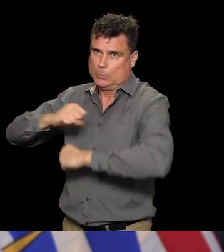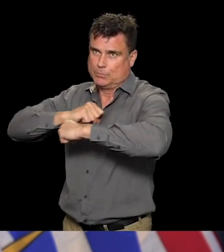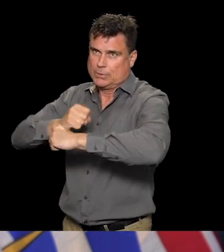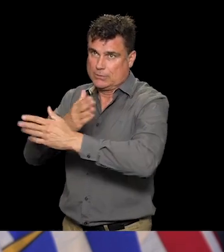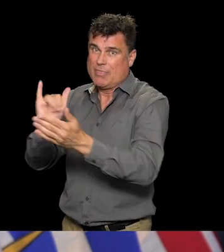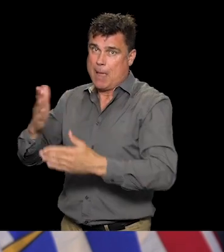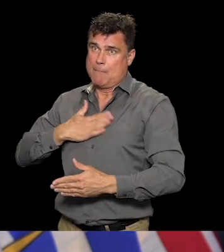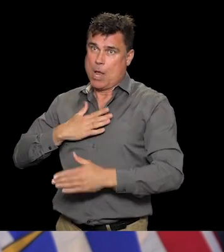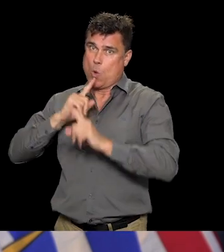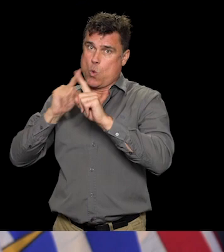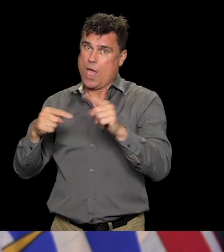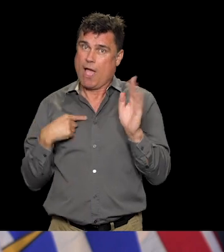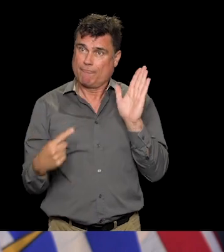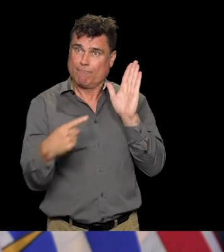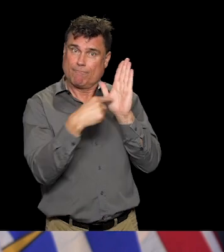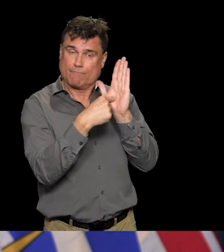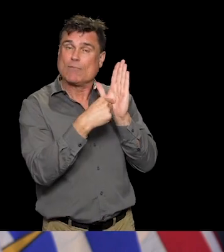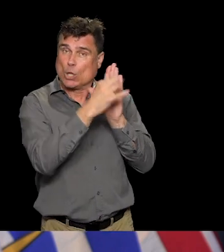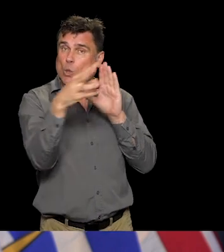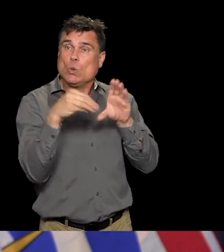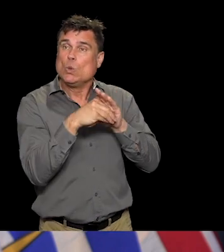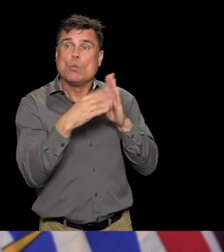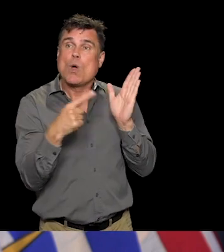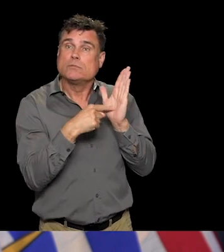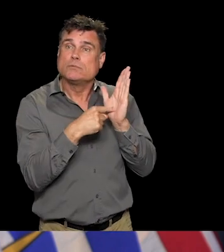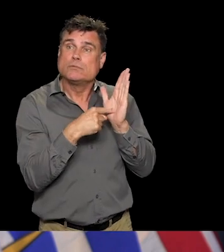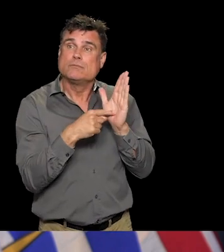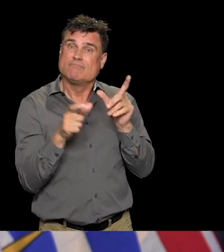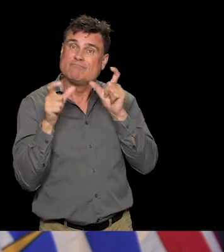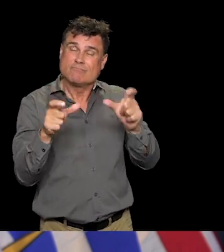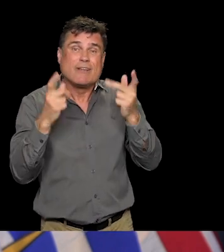restrictions on essential working